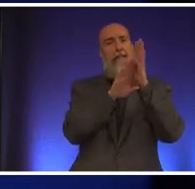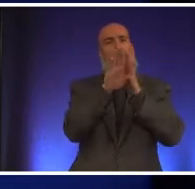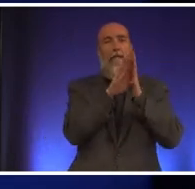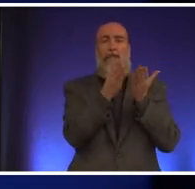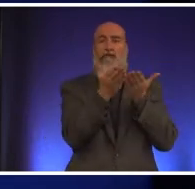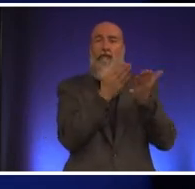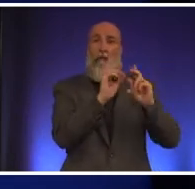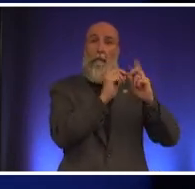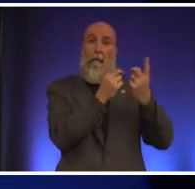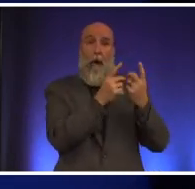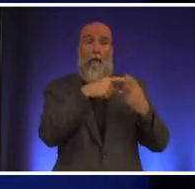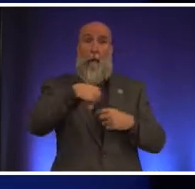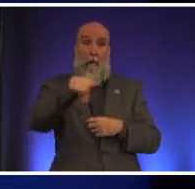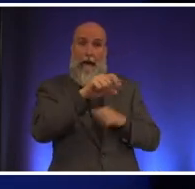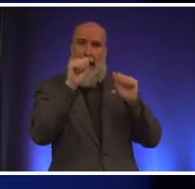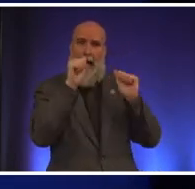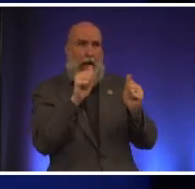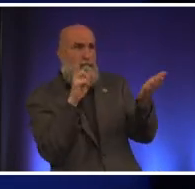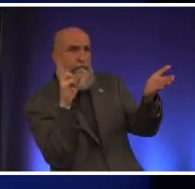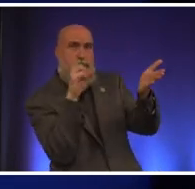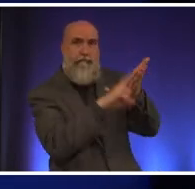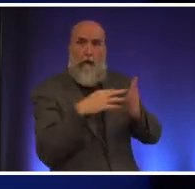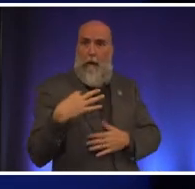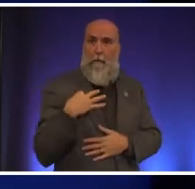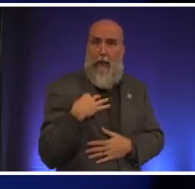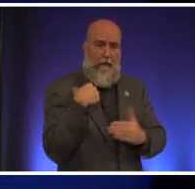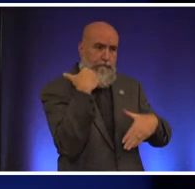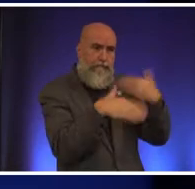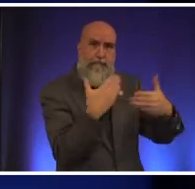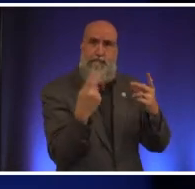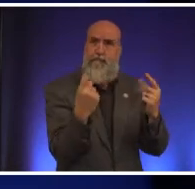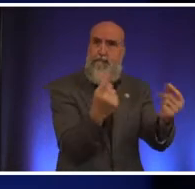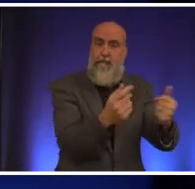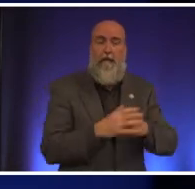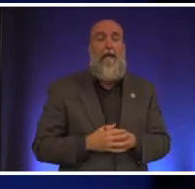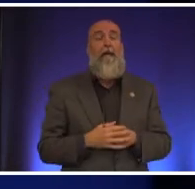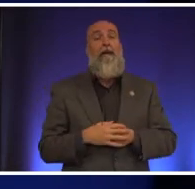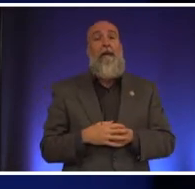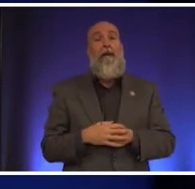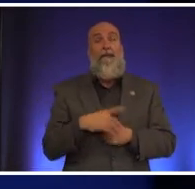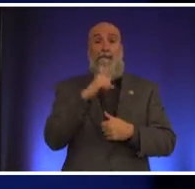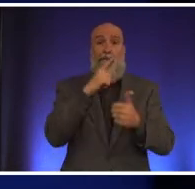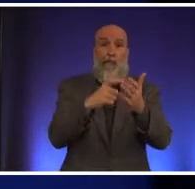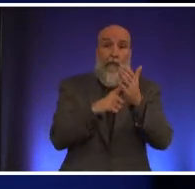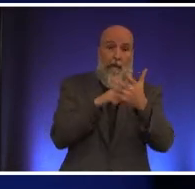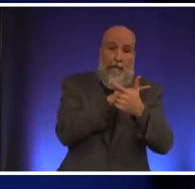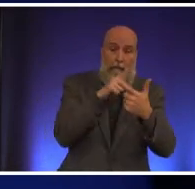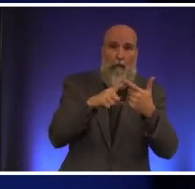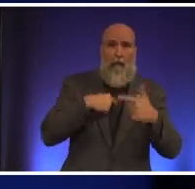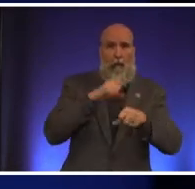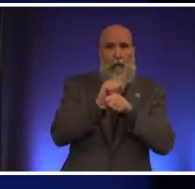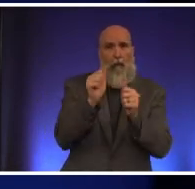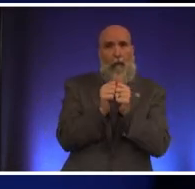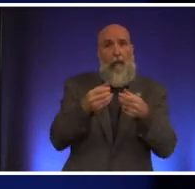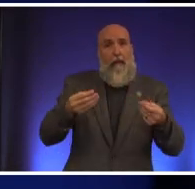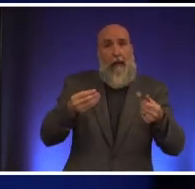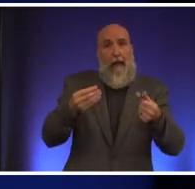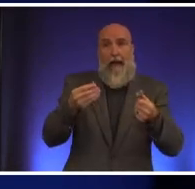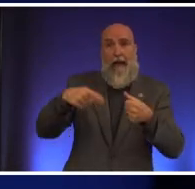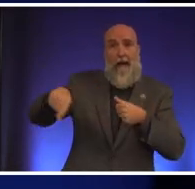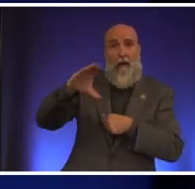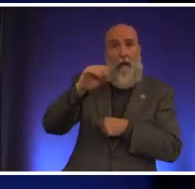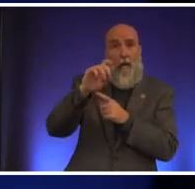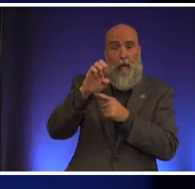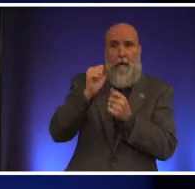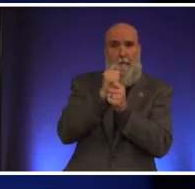so that people can get permits and move more quickly it's going to require that we work with the land development code and make changes in the land